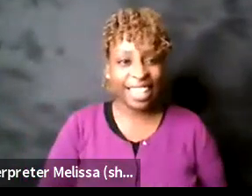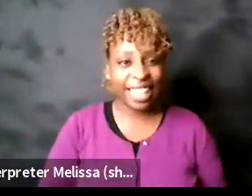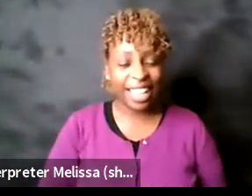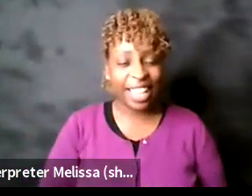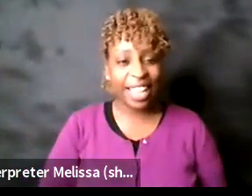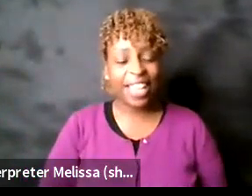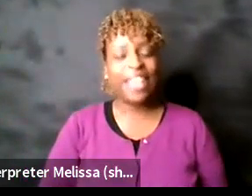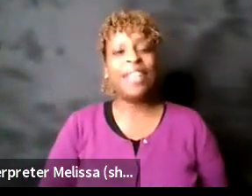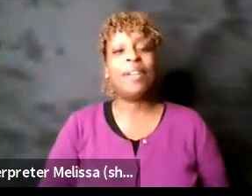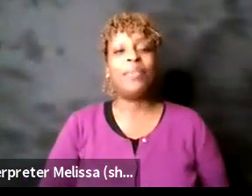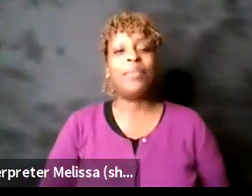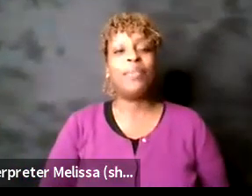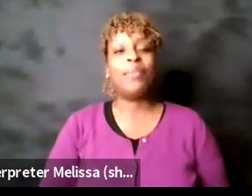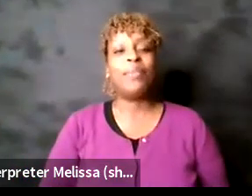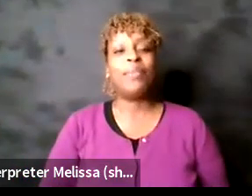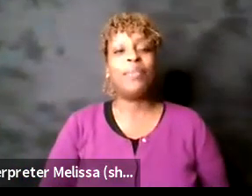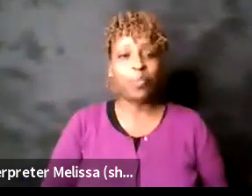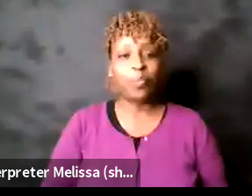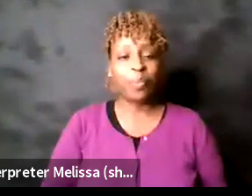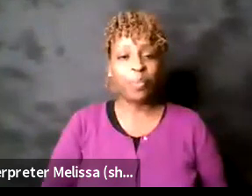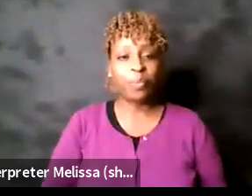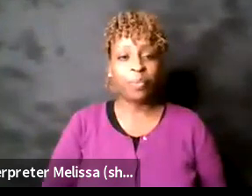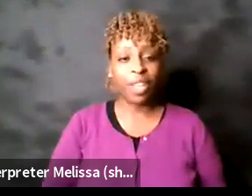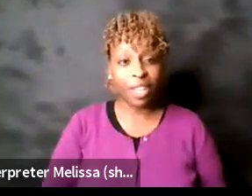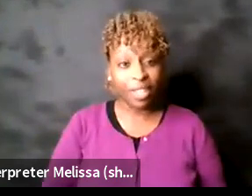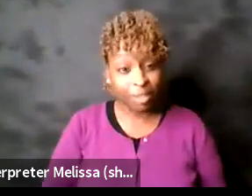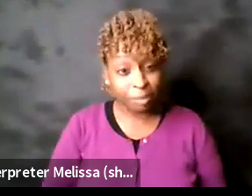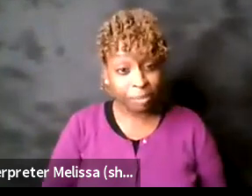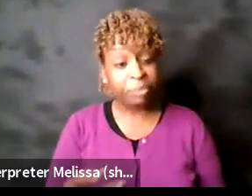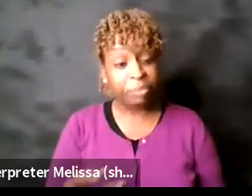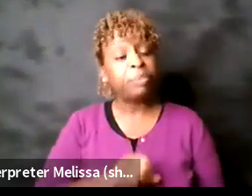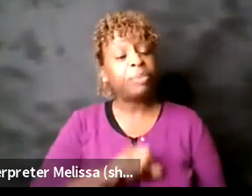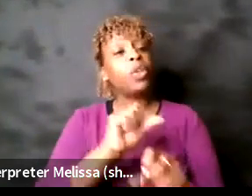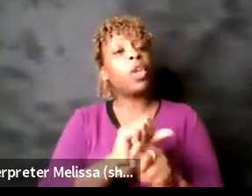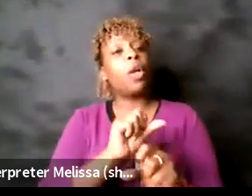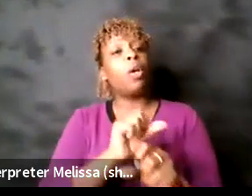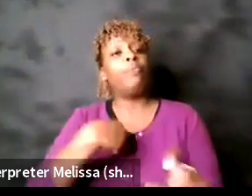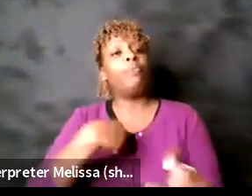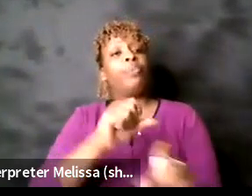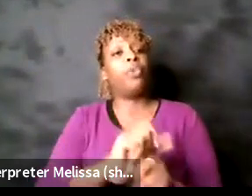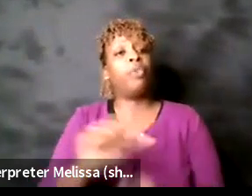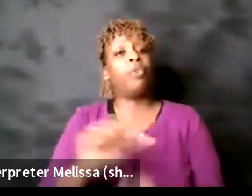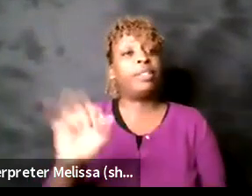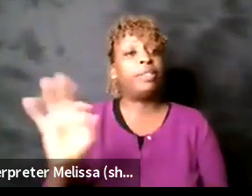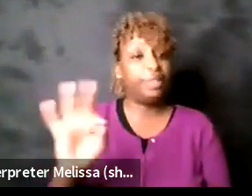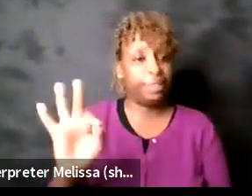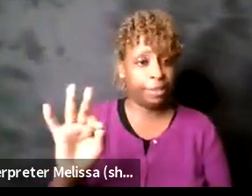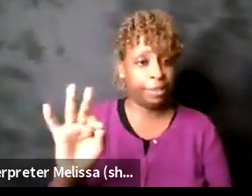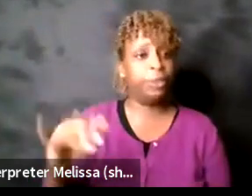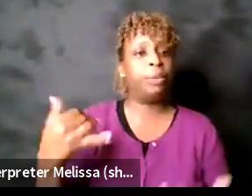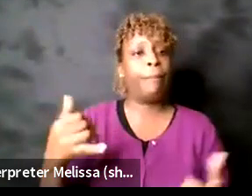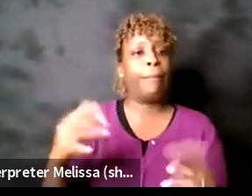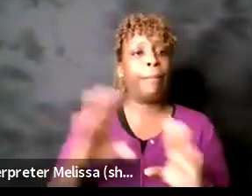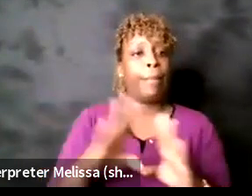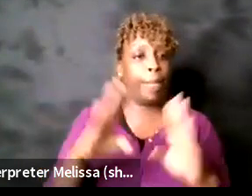I work for the San Francisco playhouse um which is one of